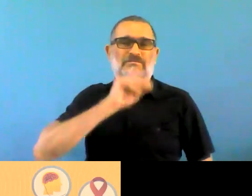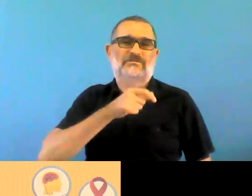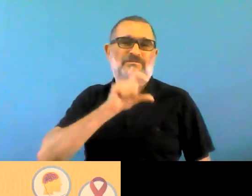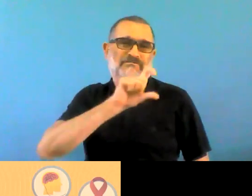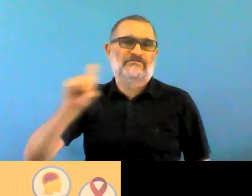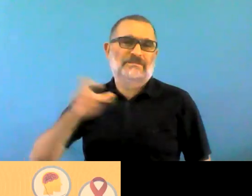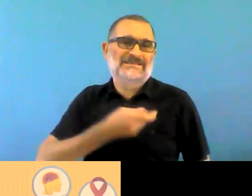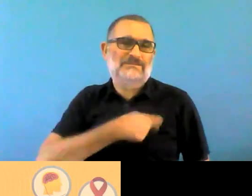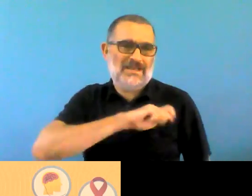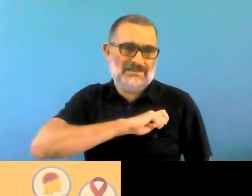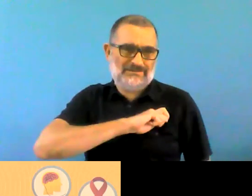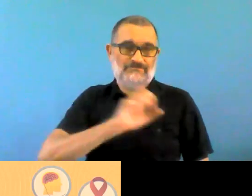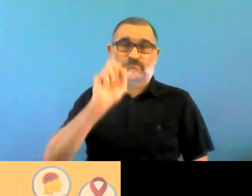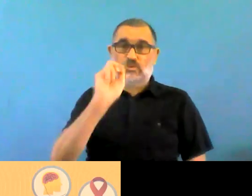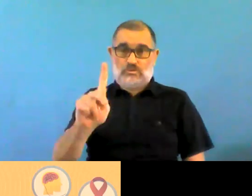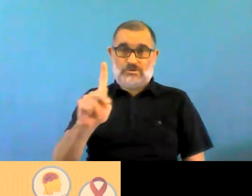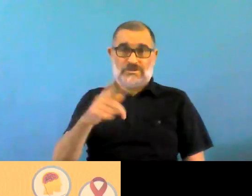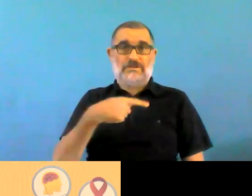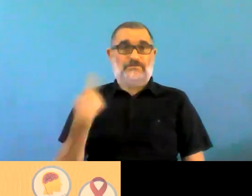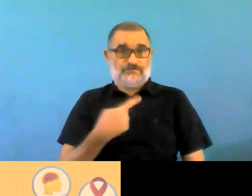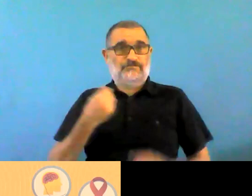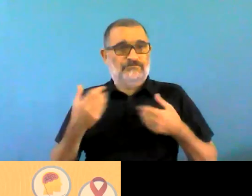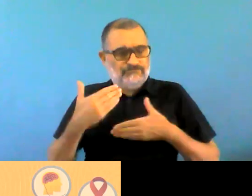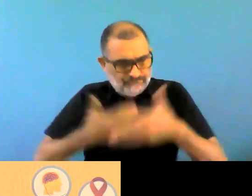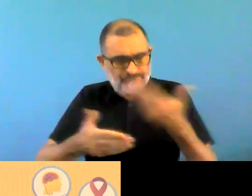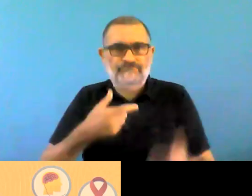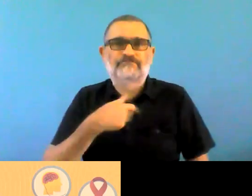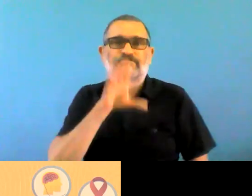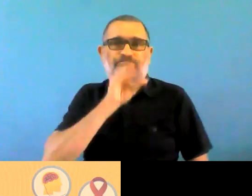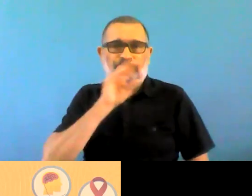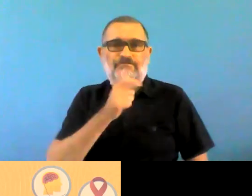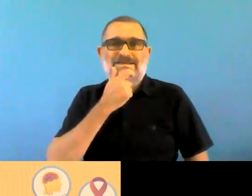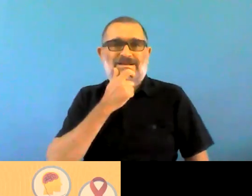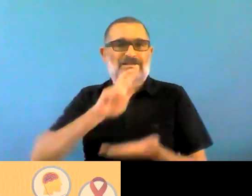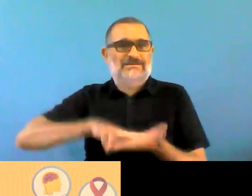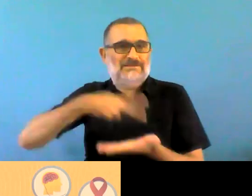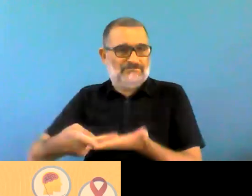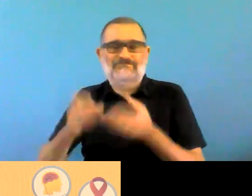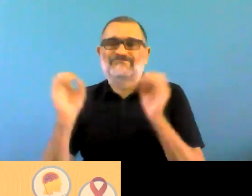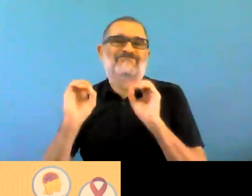there is one in particular that I invite you to look at that is called